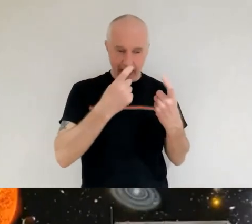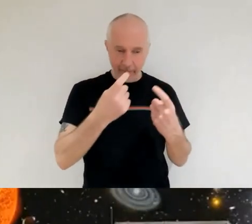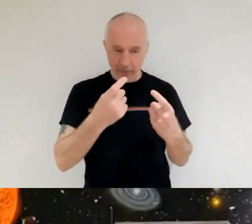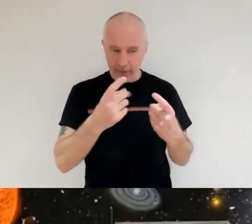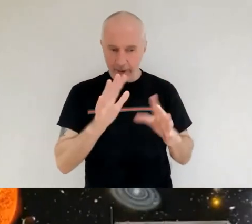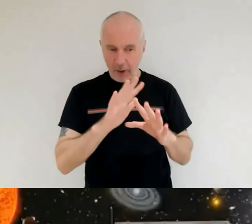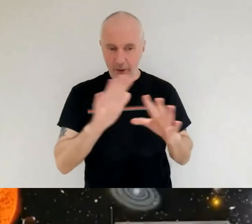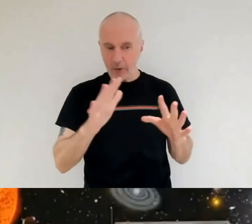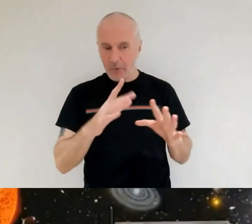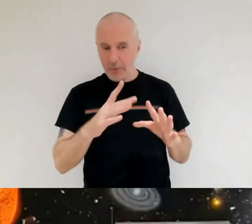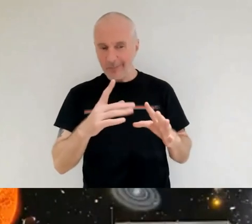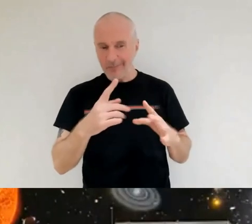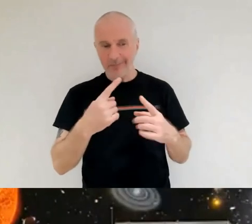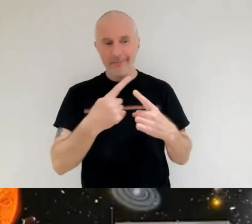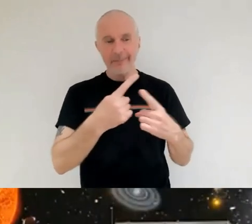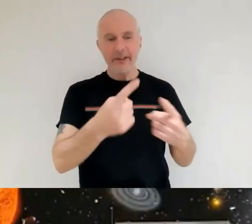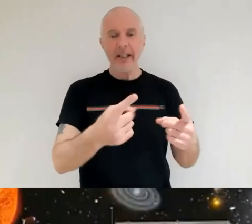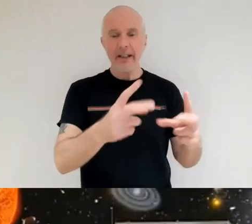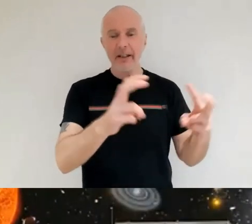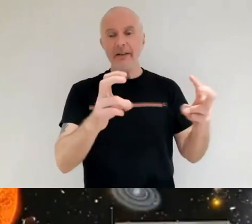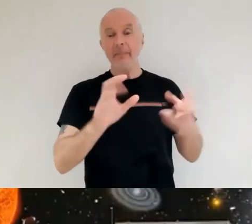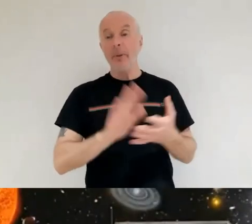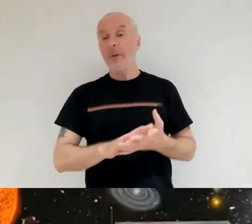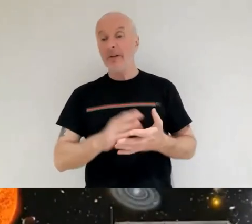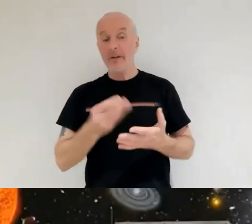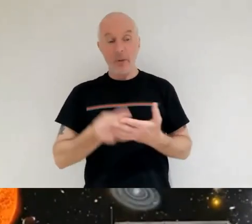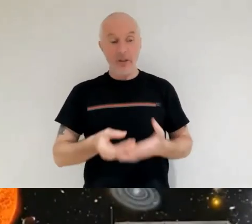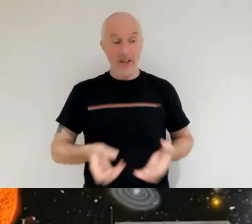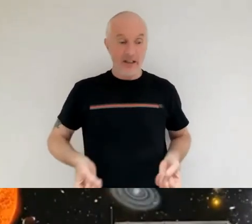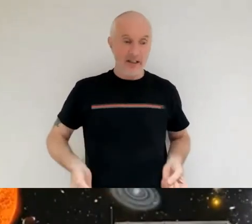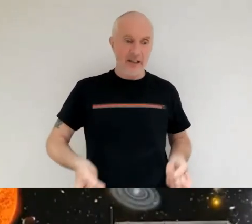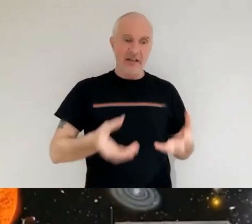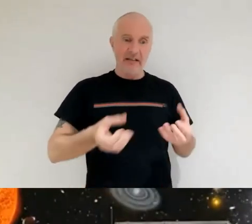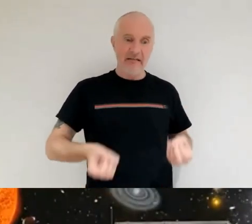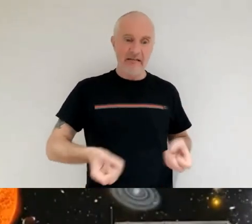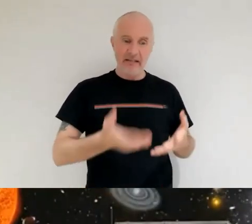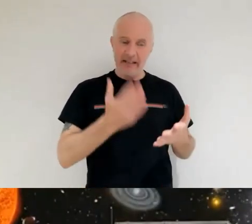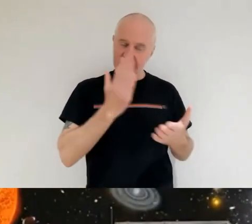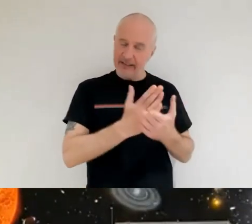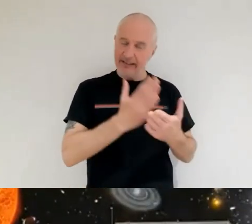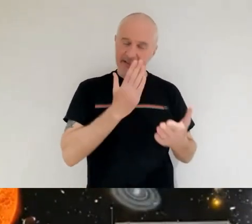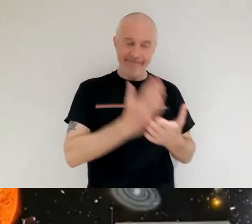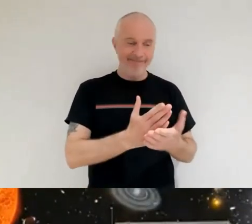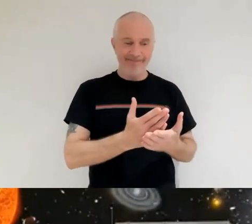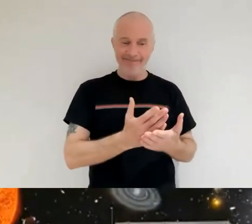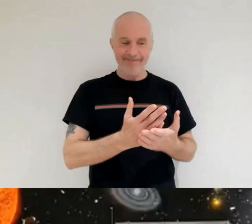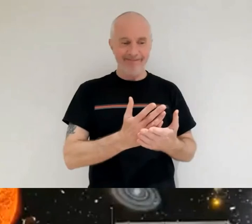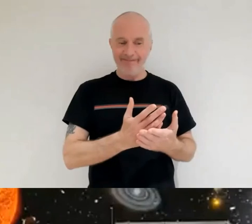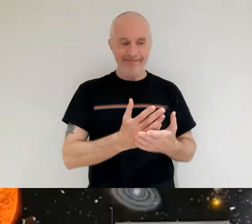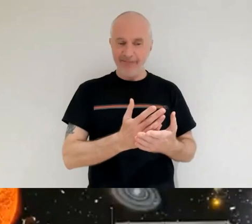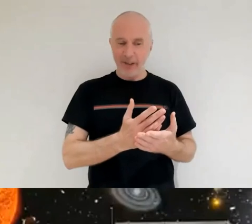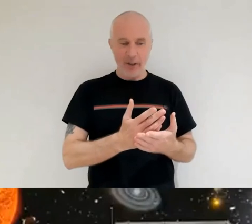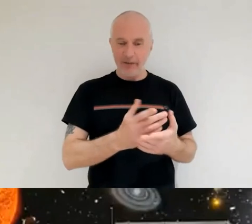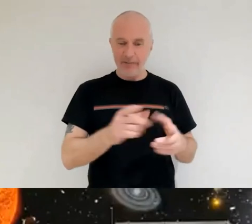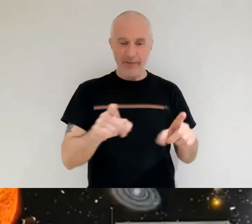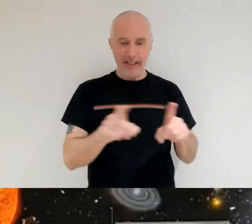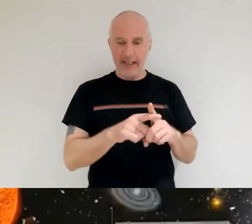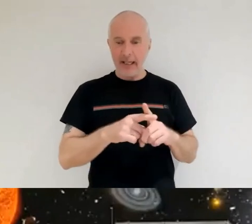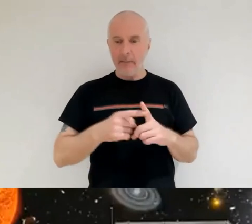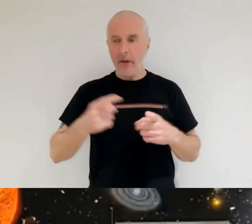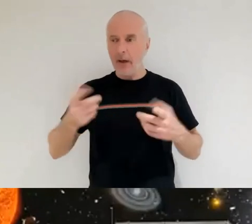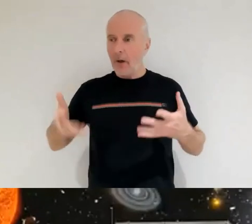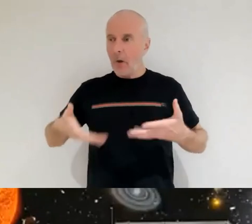in particular but there are things money gets spent on that definitely do not give us the same kind of inspiration